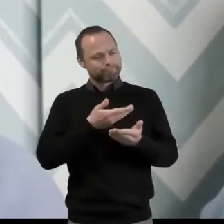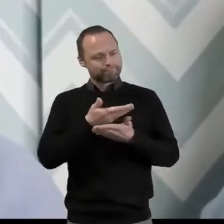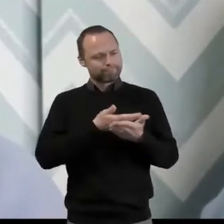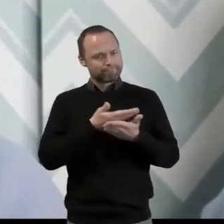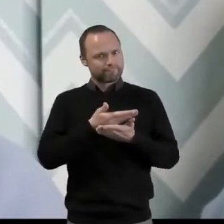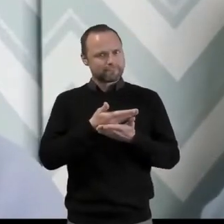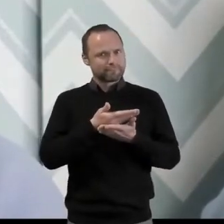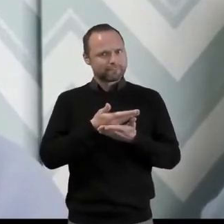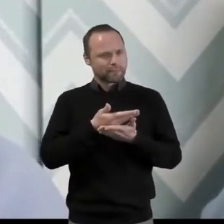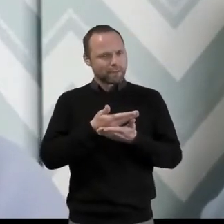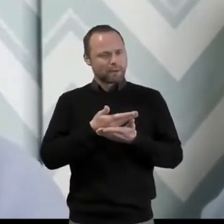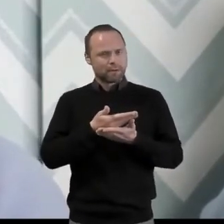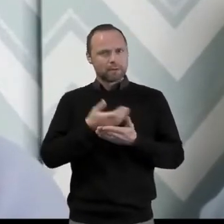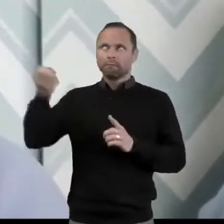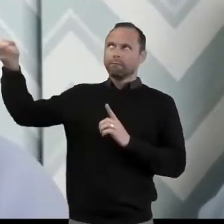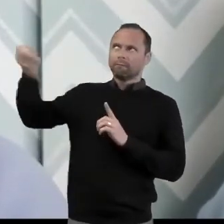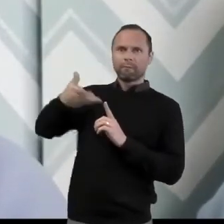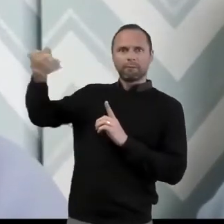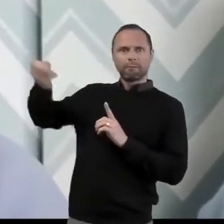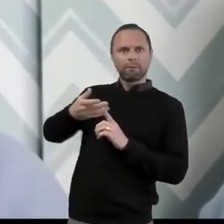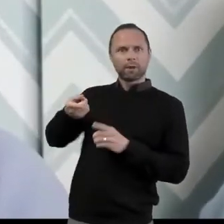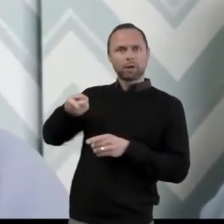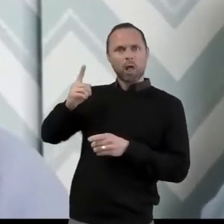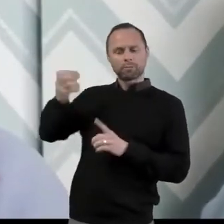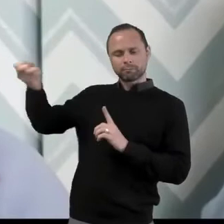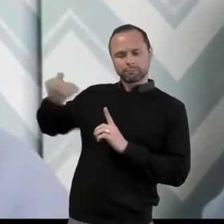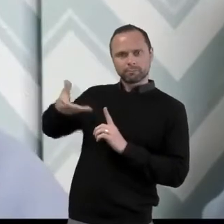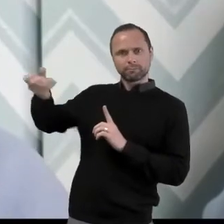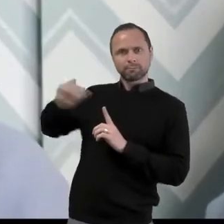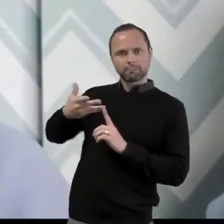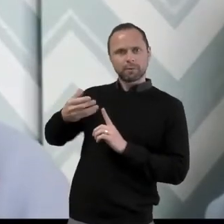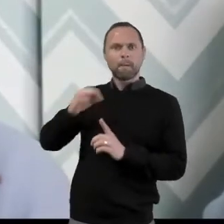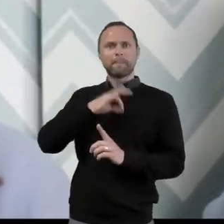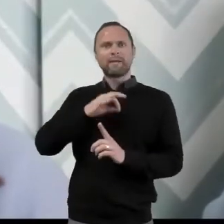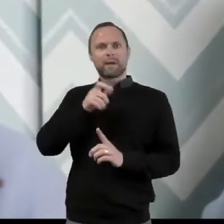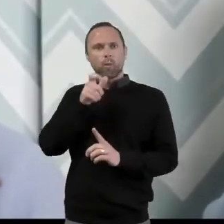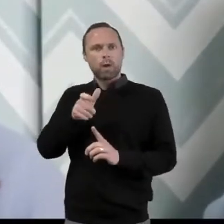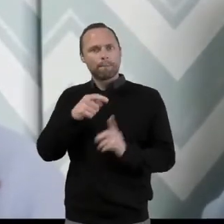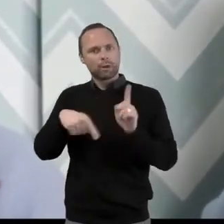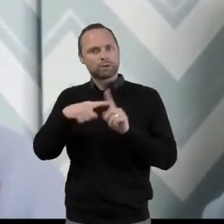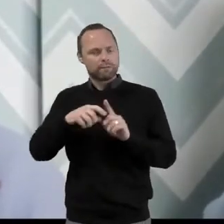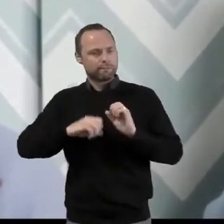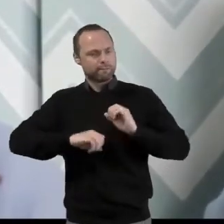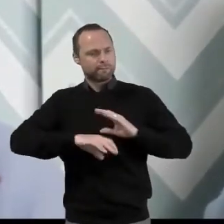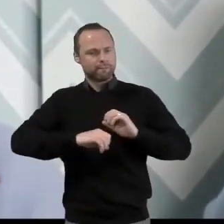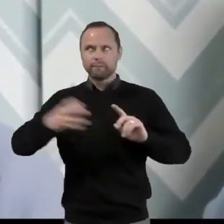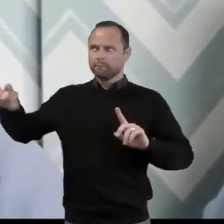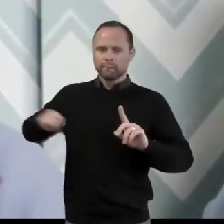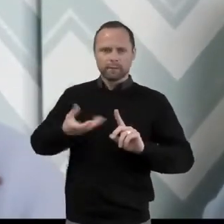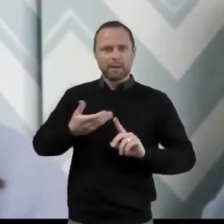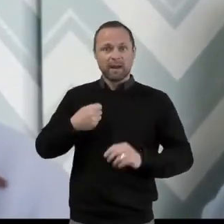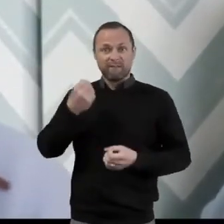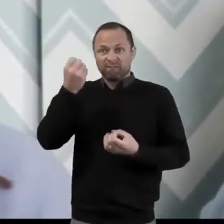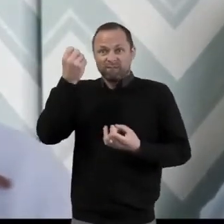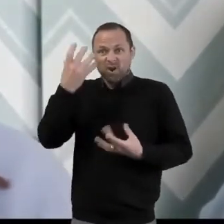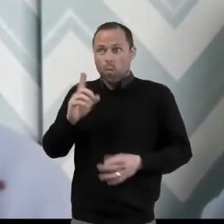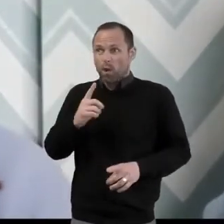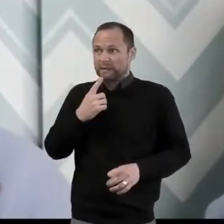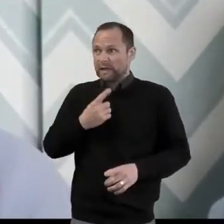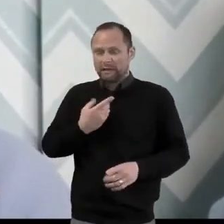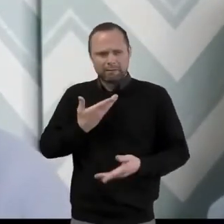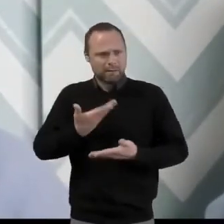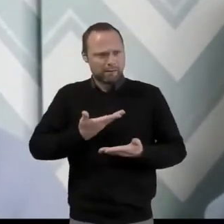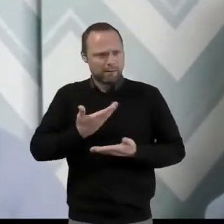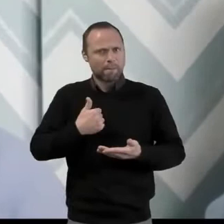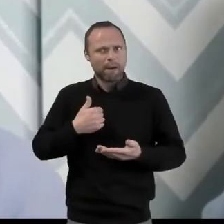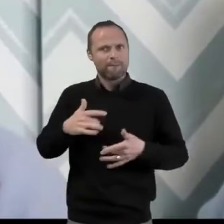saying some really words that really helped her and benefits her. I can't remember the exact words as I said. But I felt like they